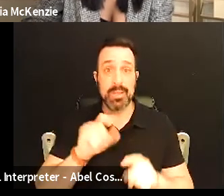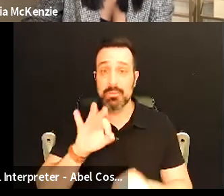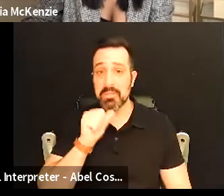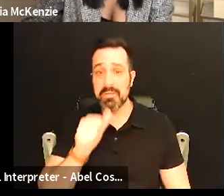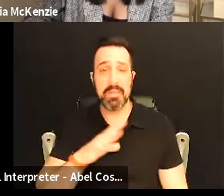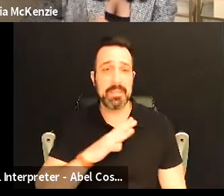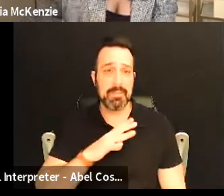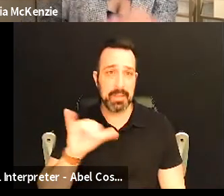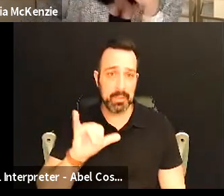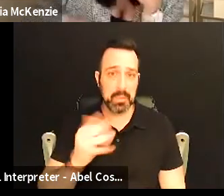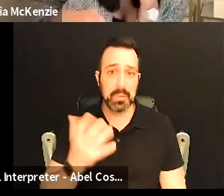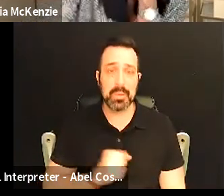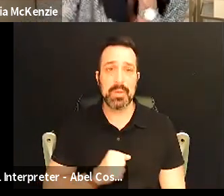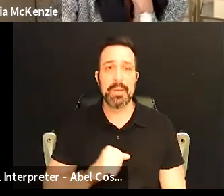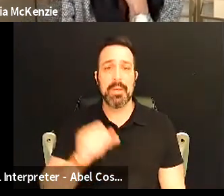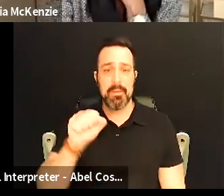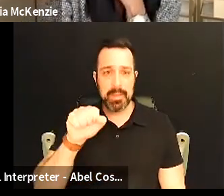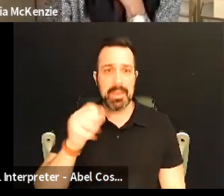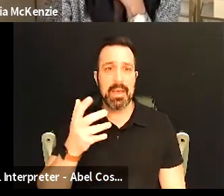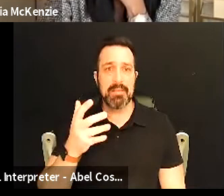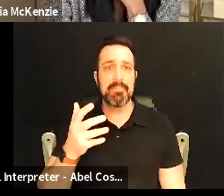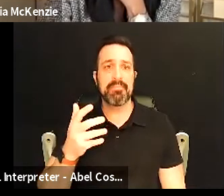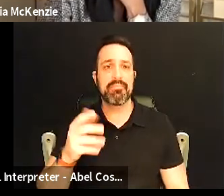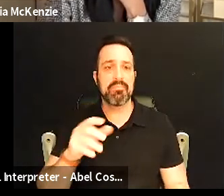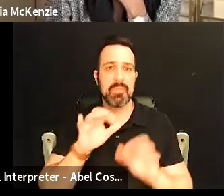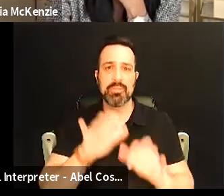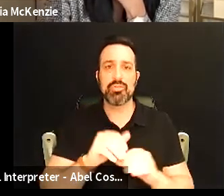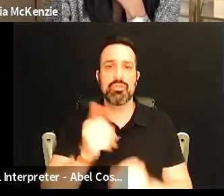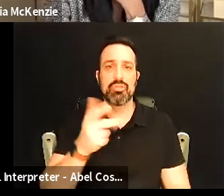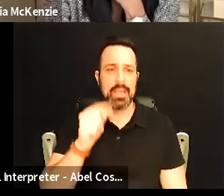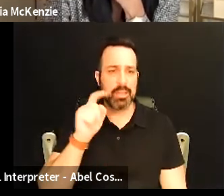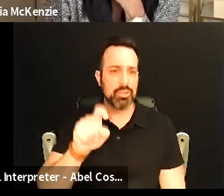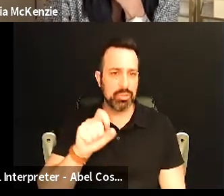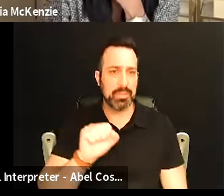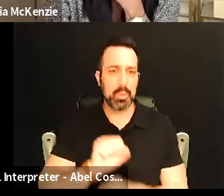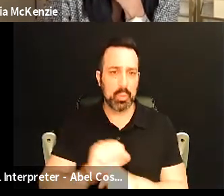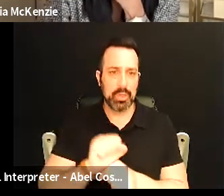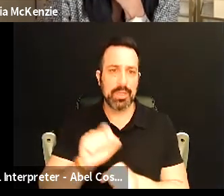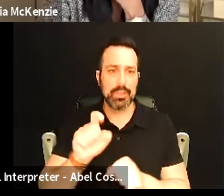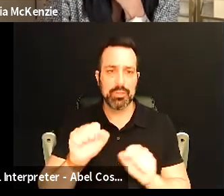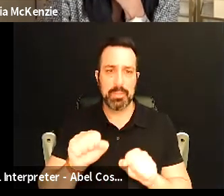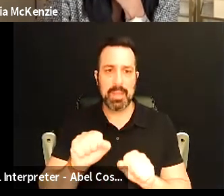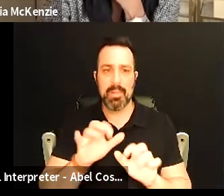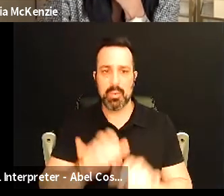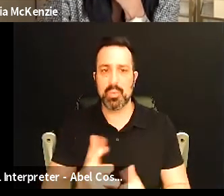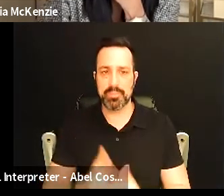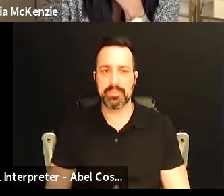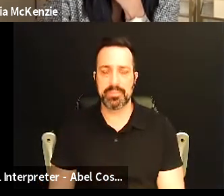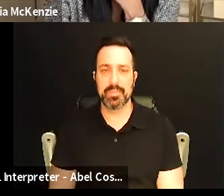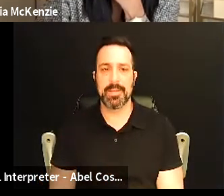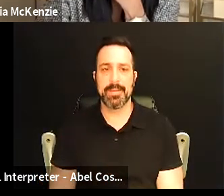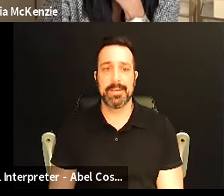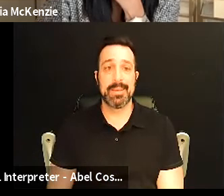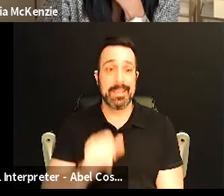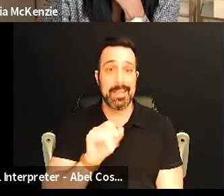that's okay too um but yeah just hit us up in that chat i think it should be working you should be able to do it if